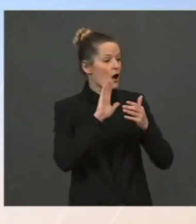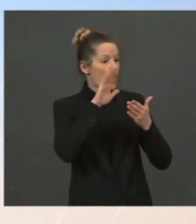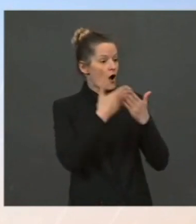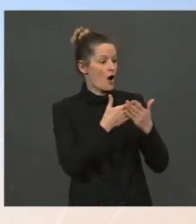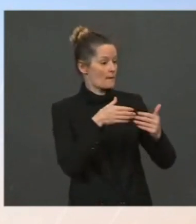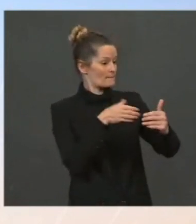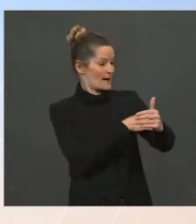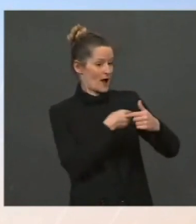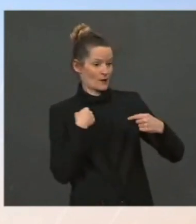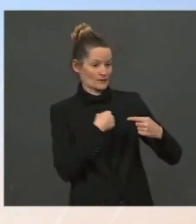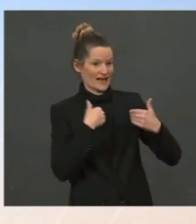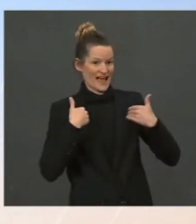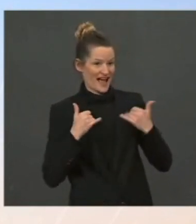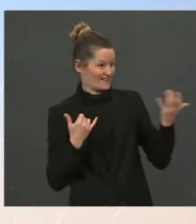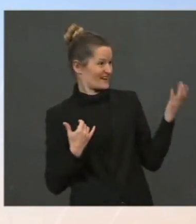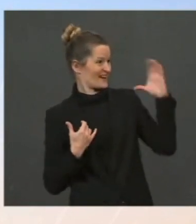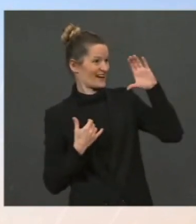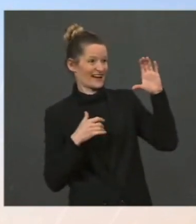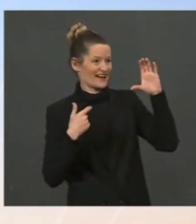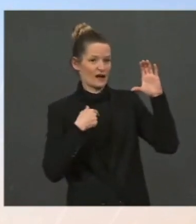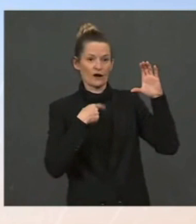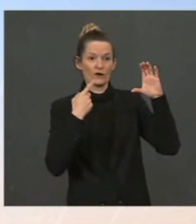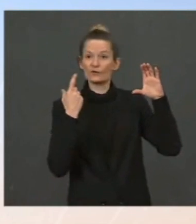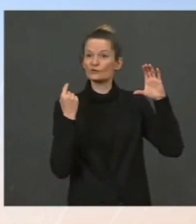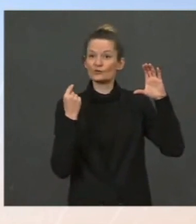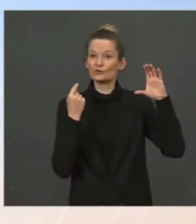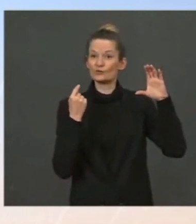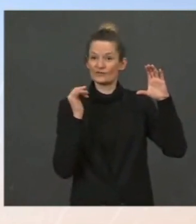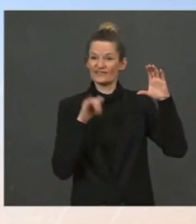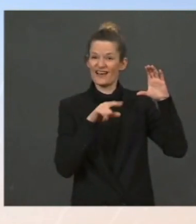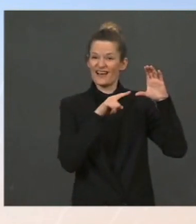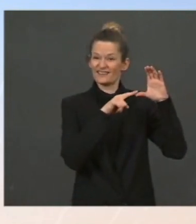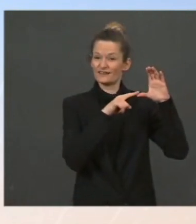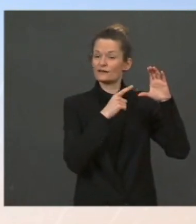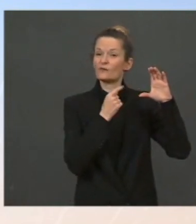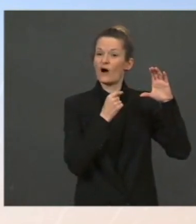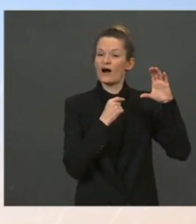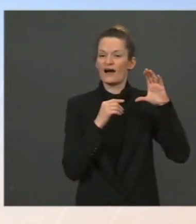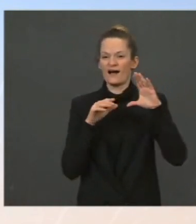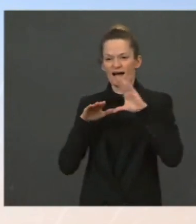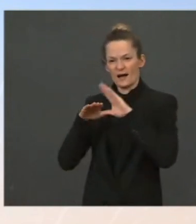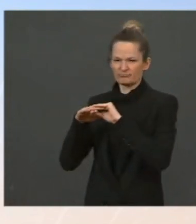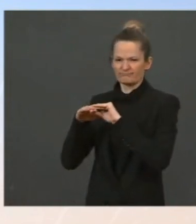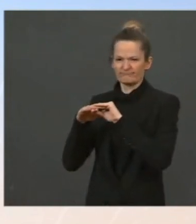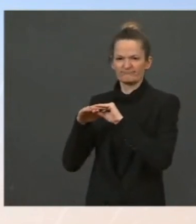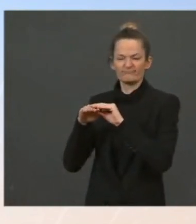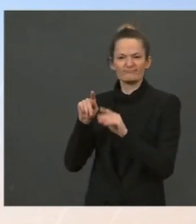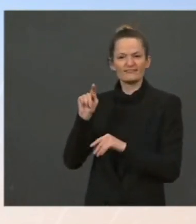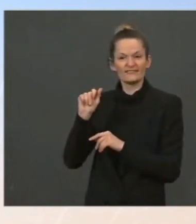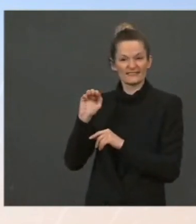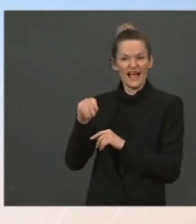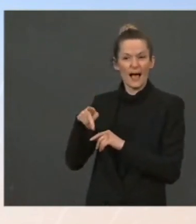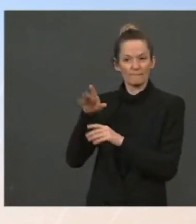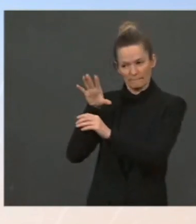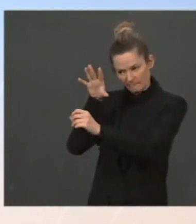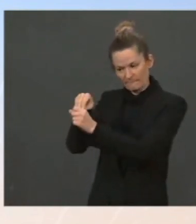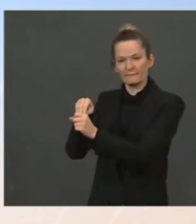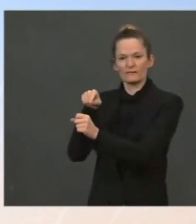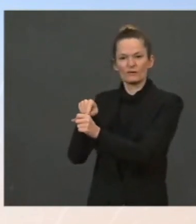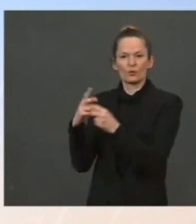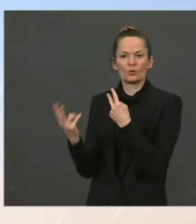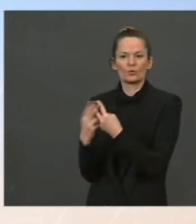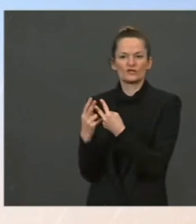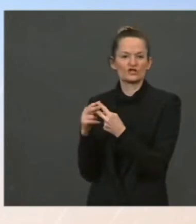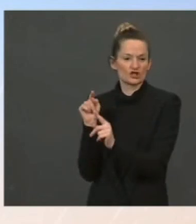But he also feels very strongly that long-term, strategy really is to go clean. I mean, right now, the price, for example,